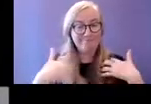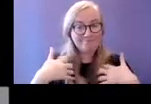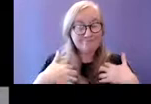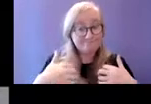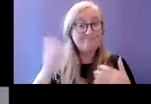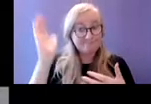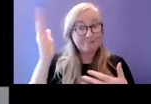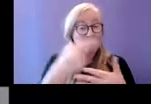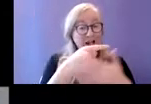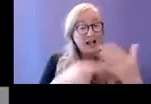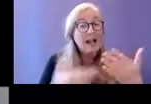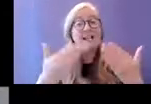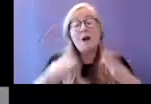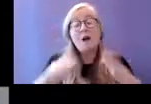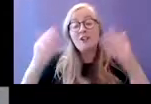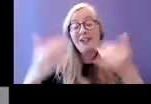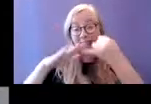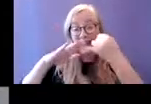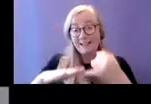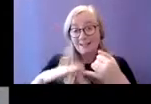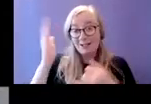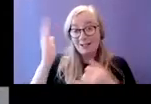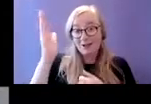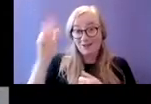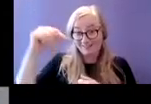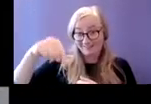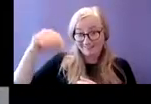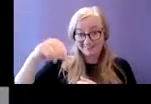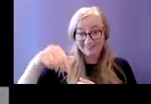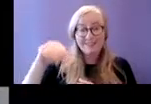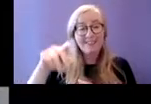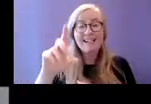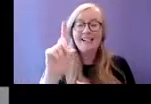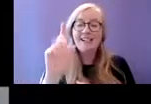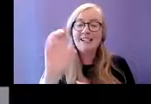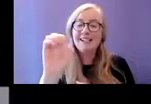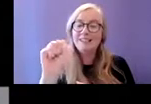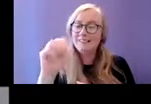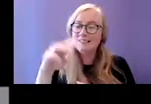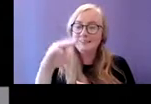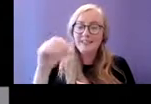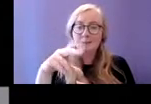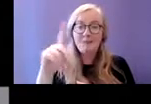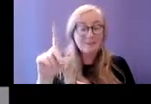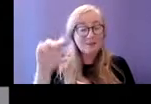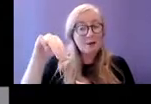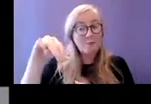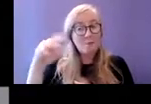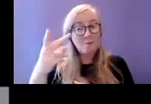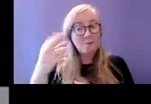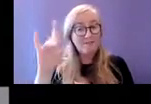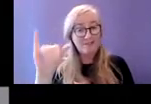for this session and that is Desmond Murphy Desmond was a peer researcher on the project